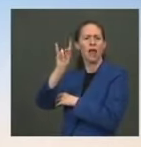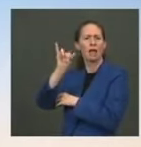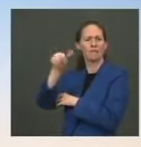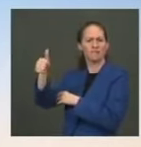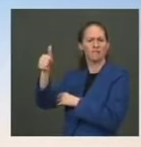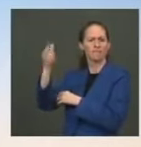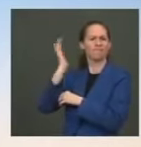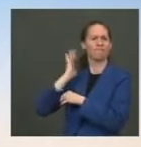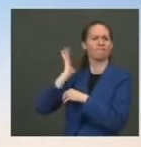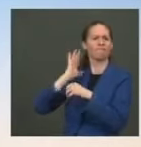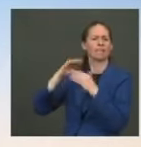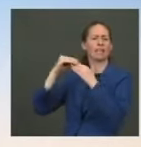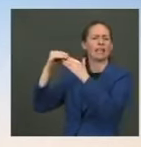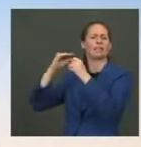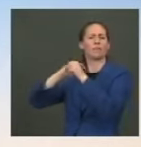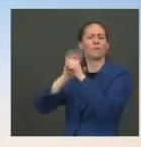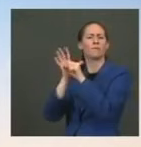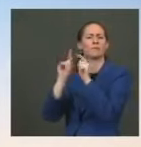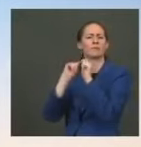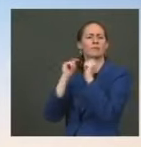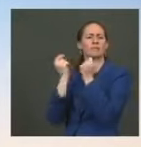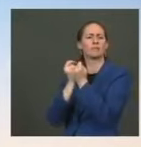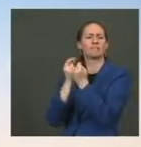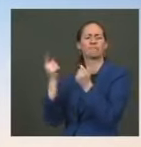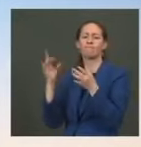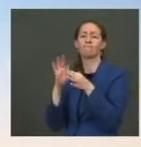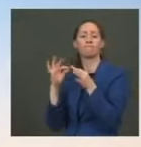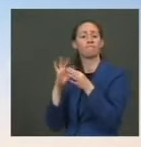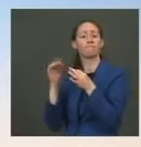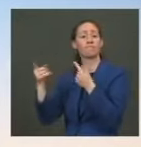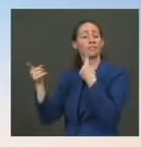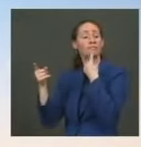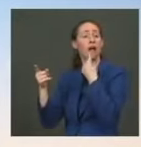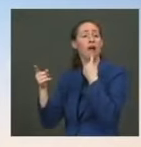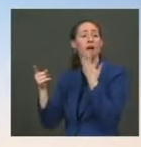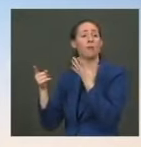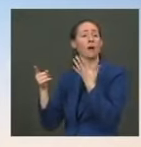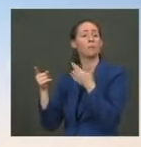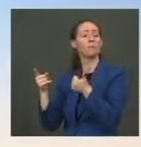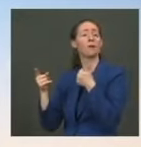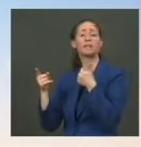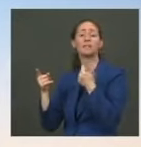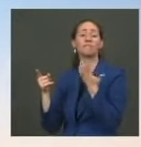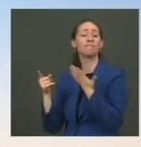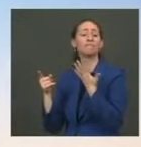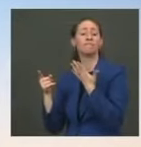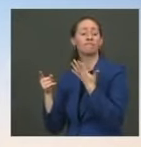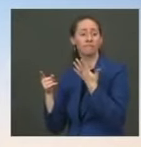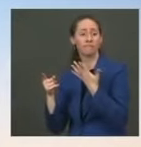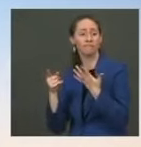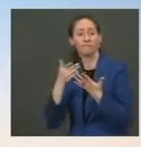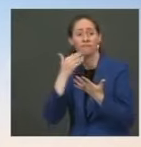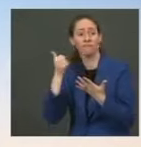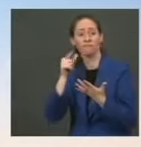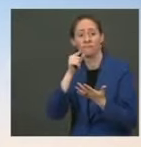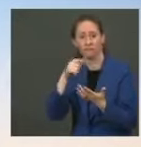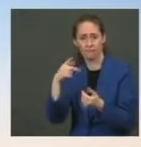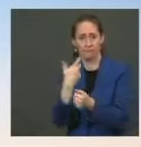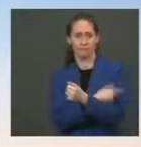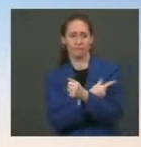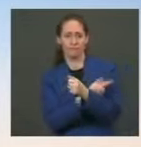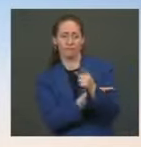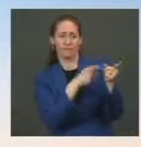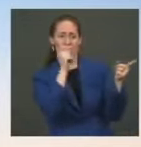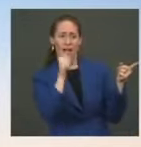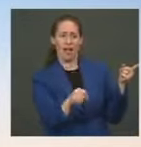shipments of the vaccine, hundreds of millions of vaccines to Southern Africa, rather than having travel bans. Well, I would say, one, we are